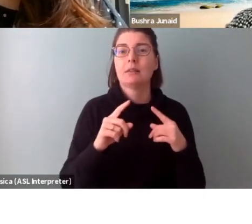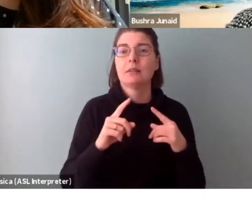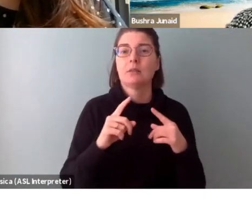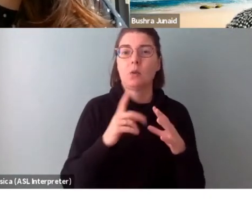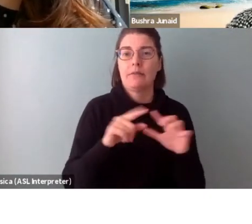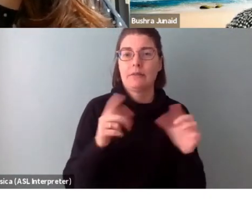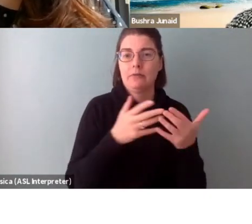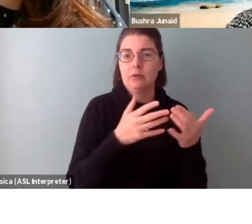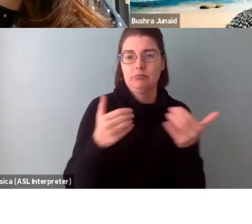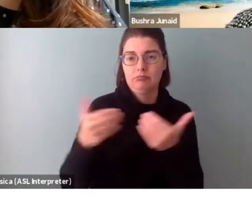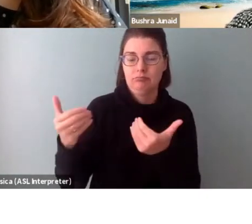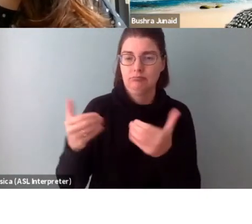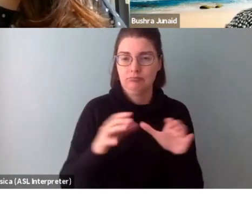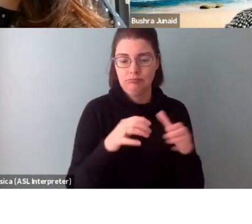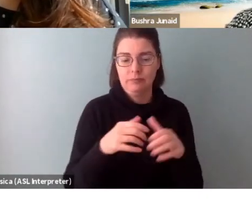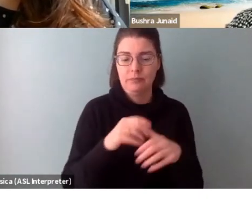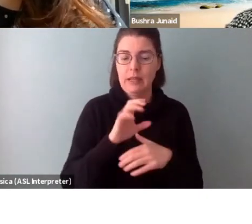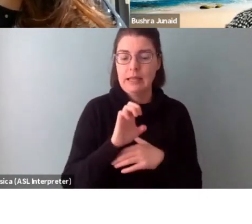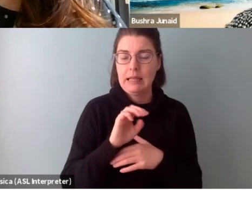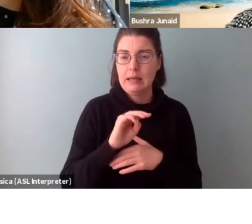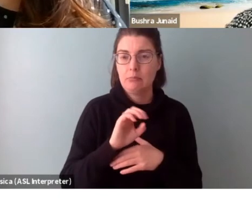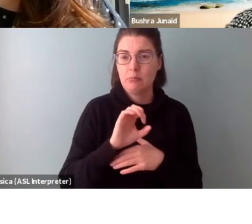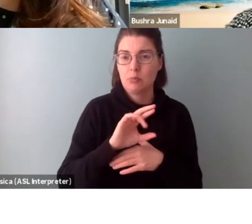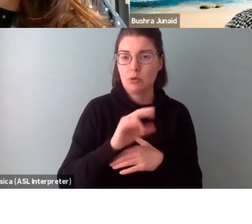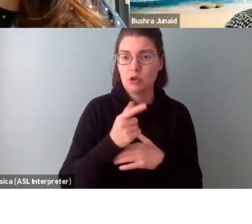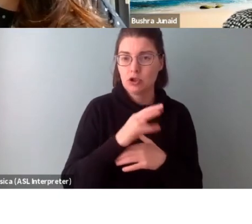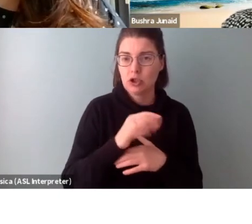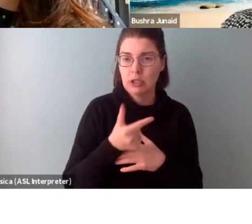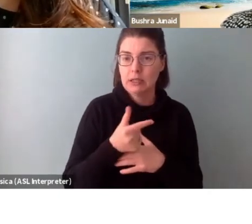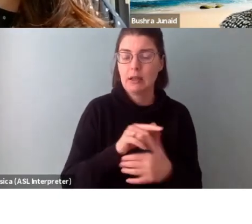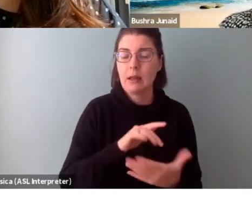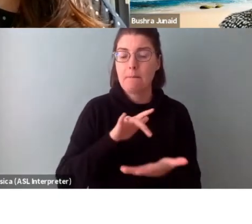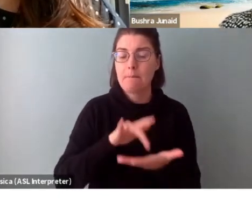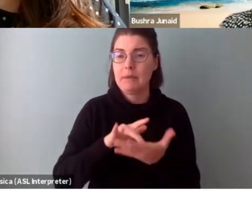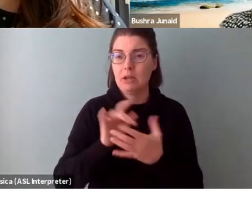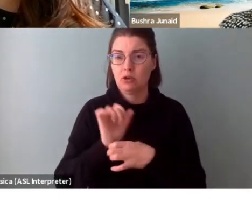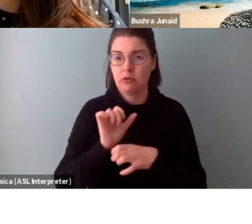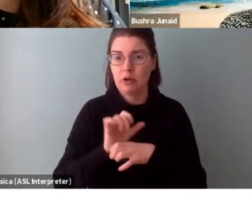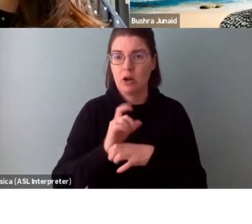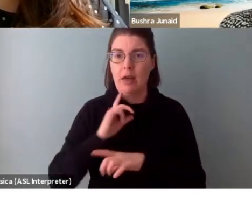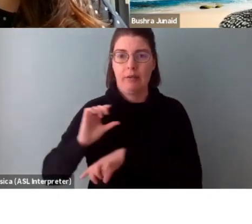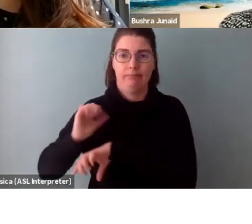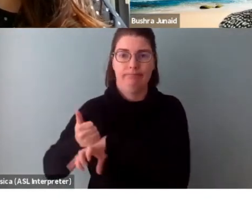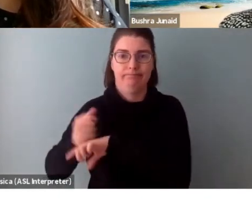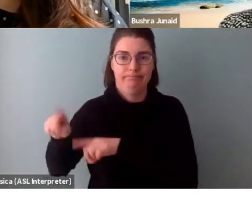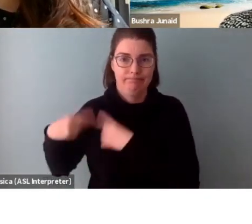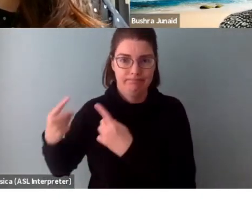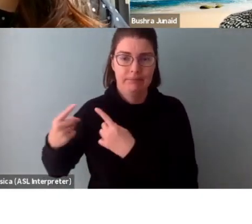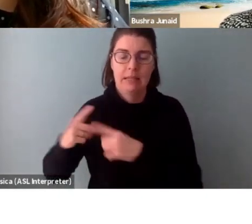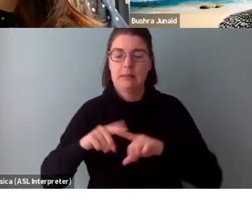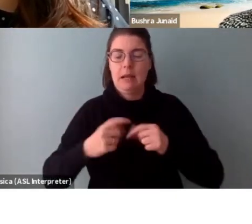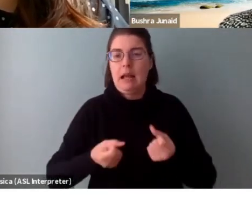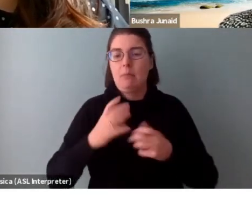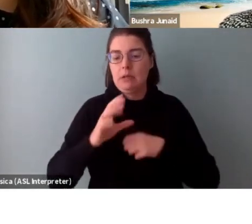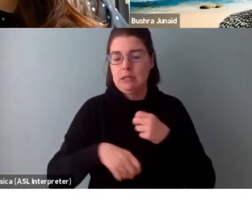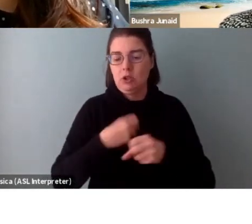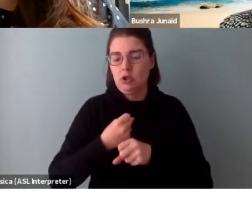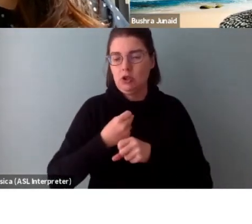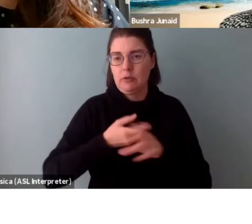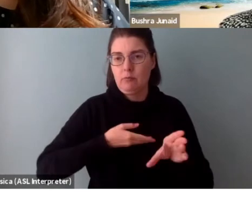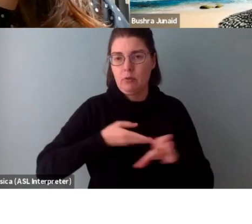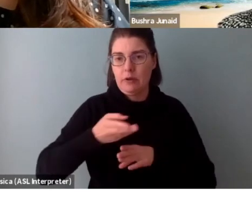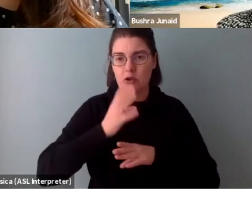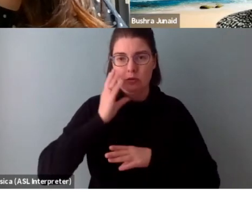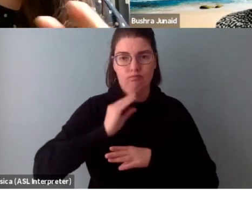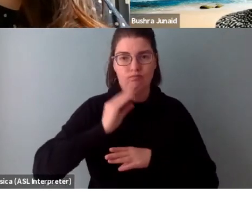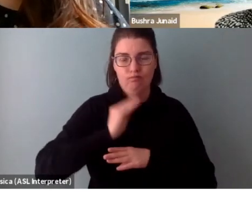artists and mid-career artists, as well as established artists based on years of professional practice. So